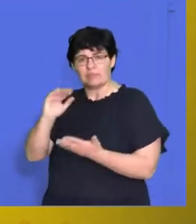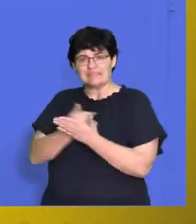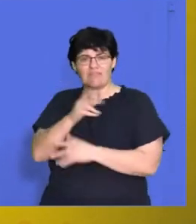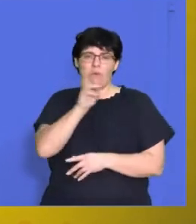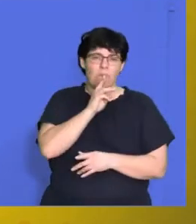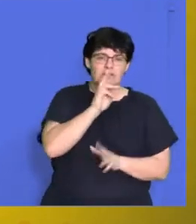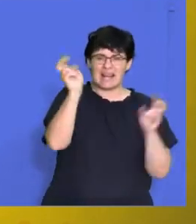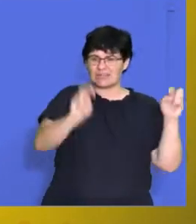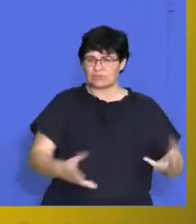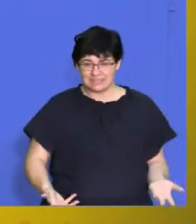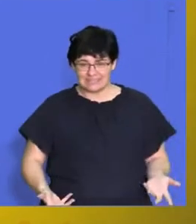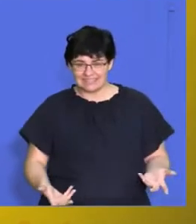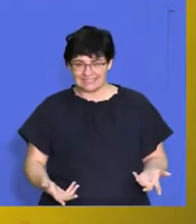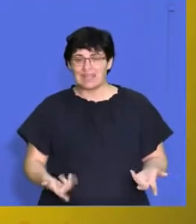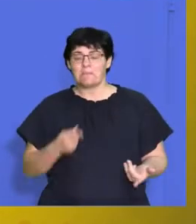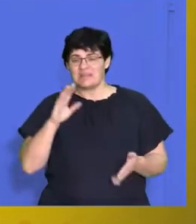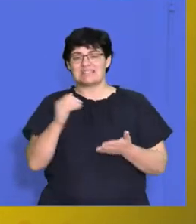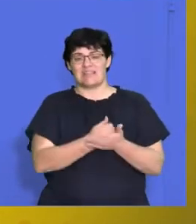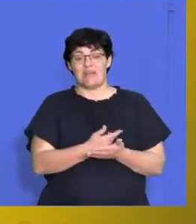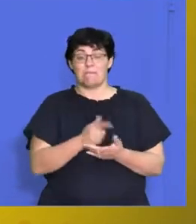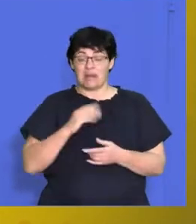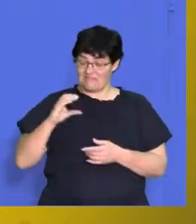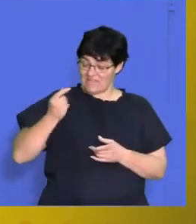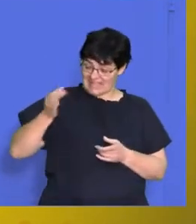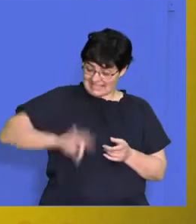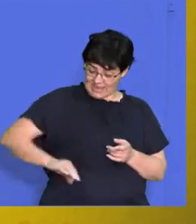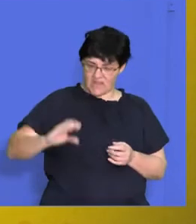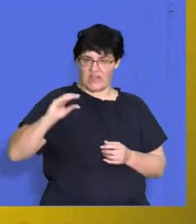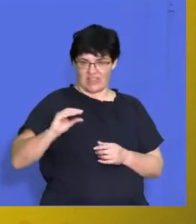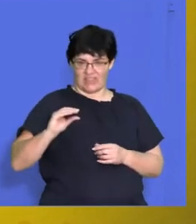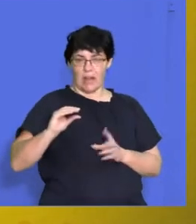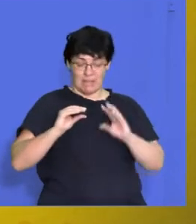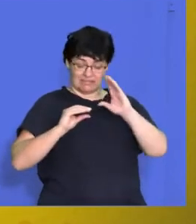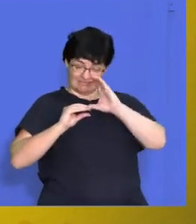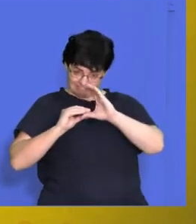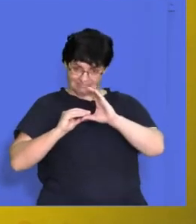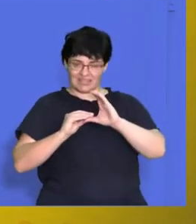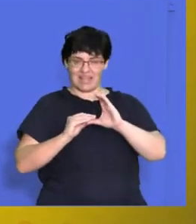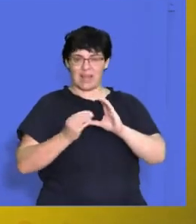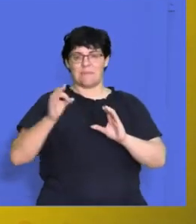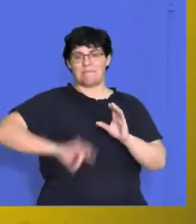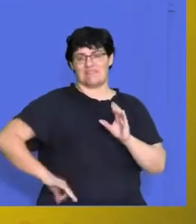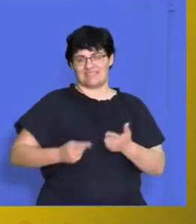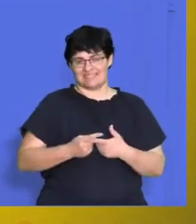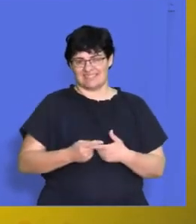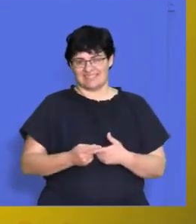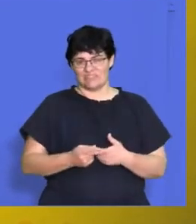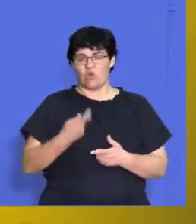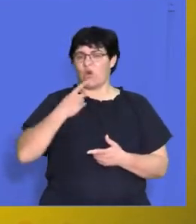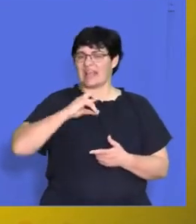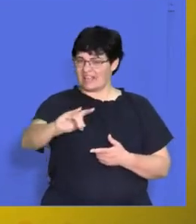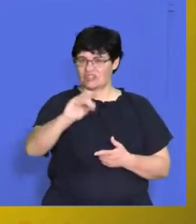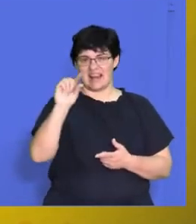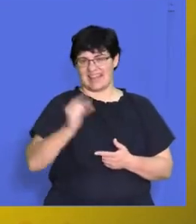for you. So even though they might not be able to match you in terms of actually paying you cash